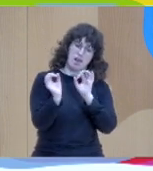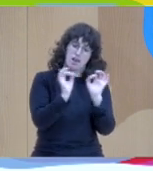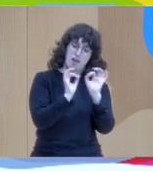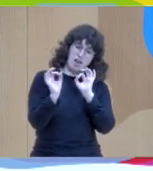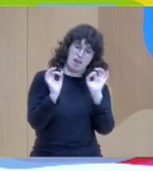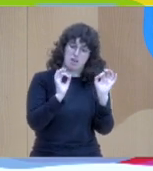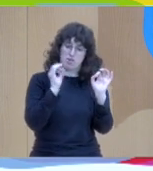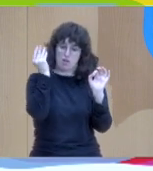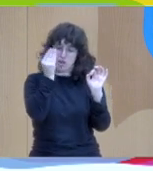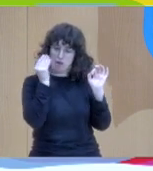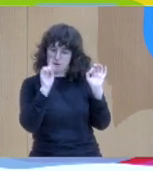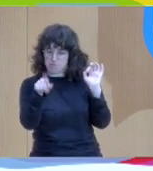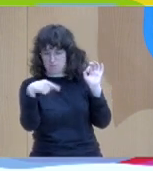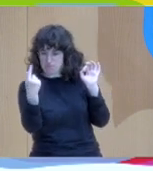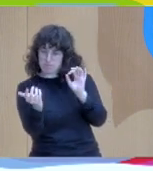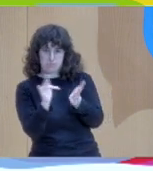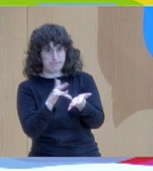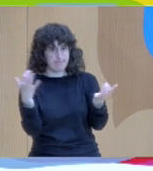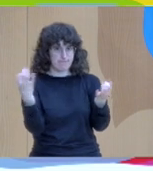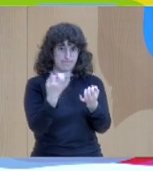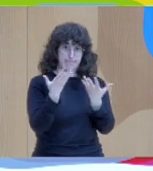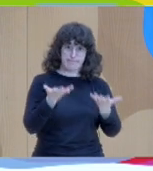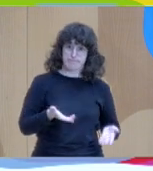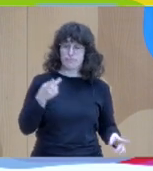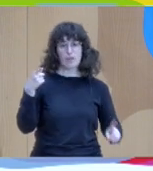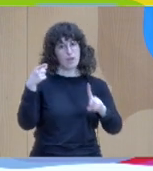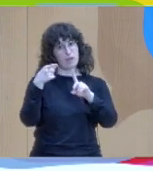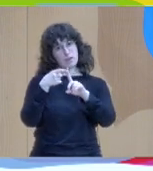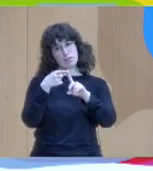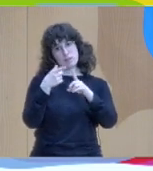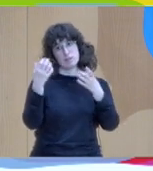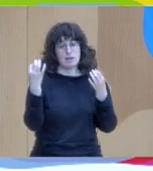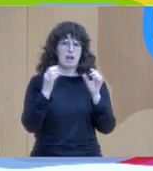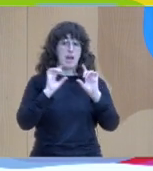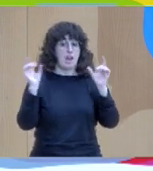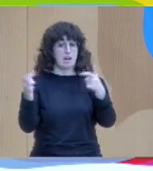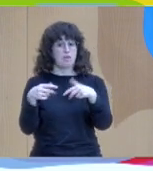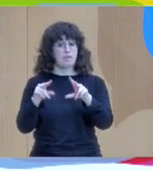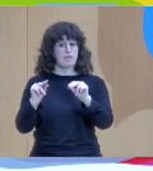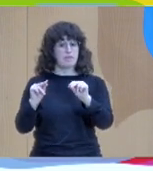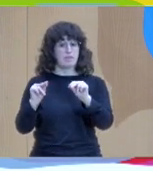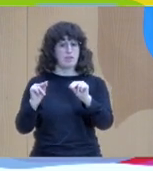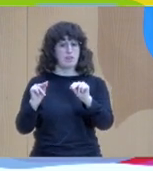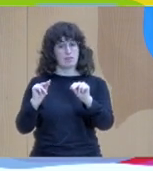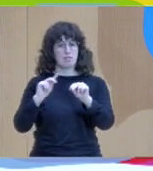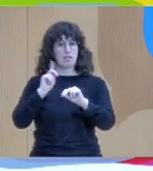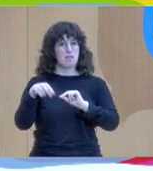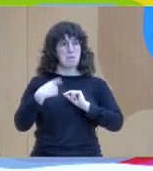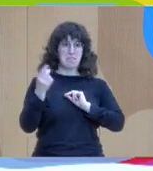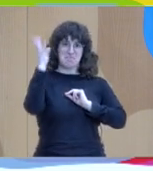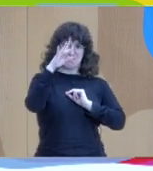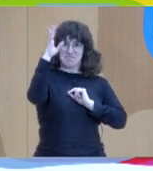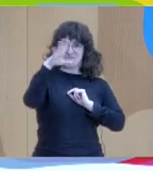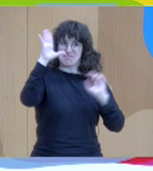hopeful than they came and what makes plausible hope is that you know what